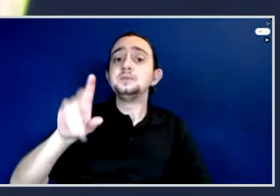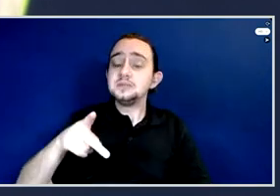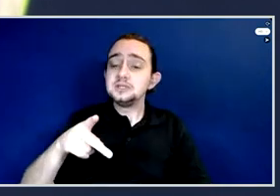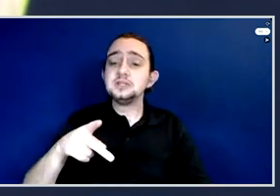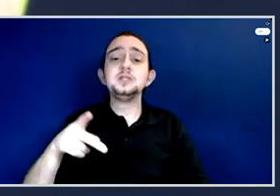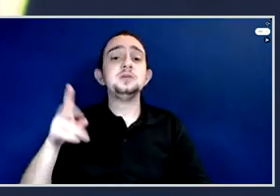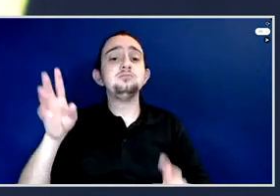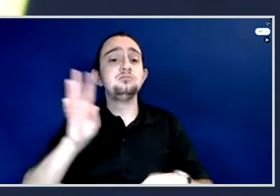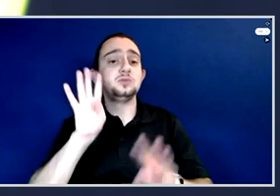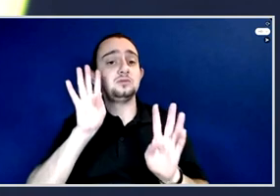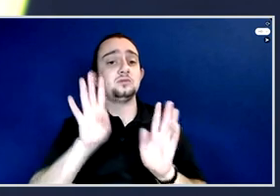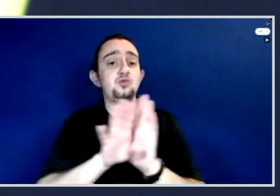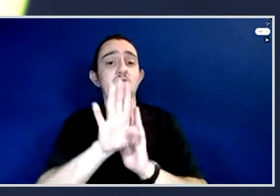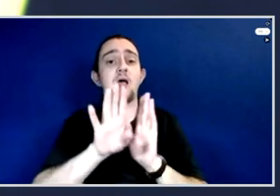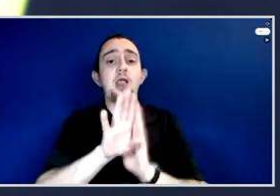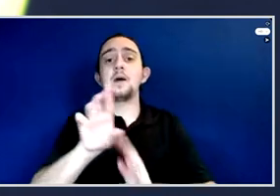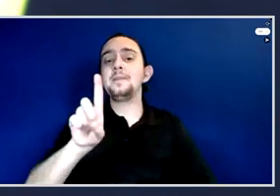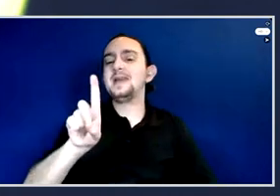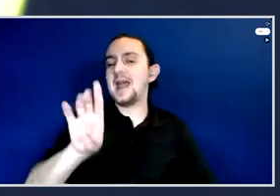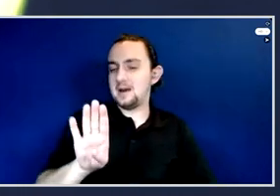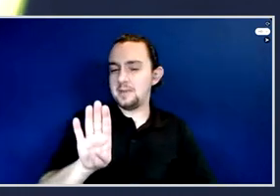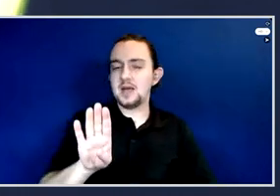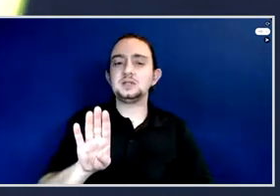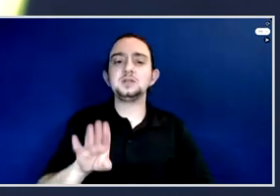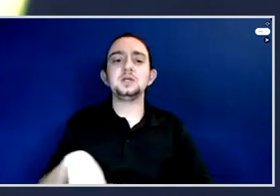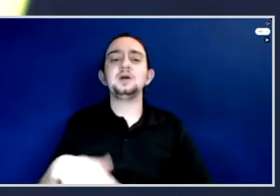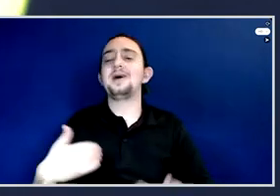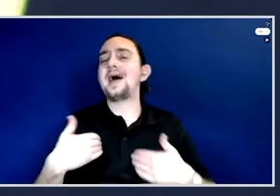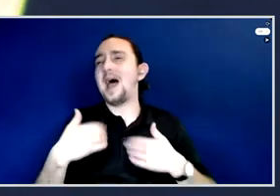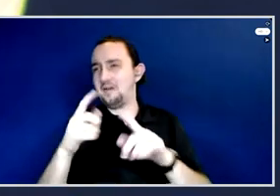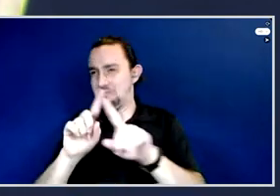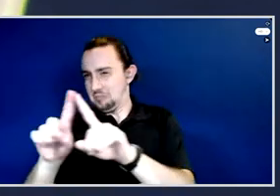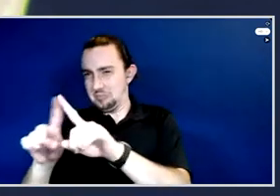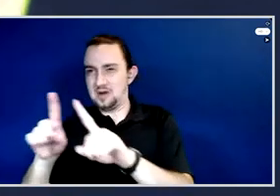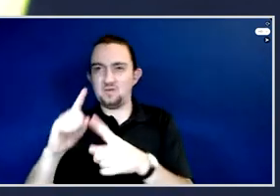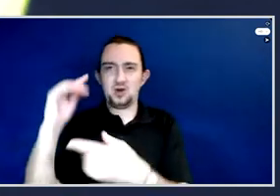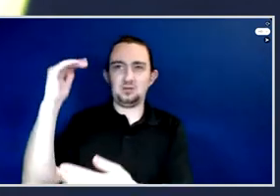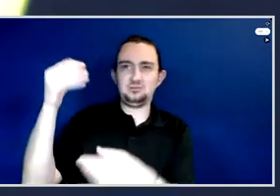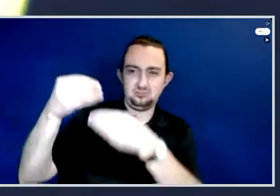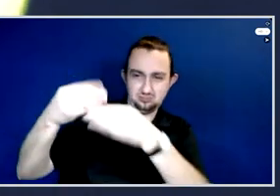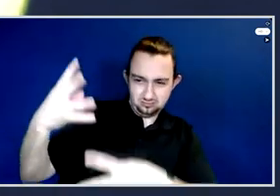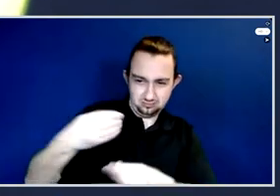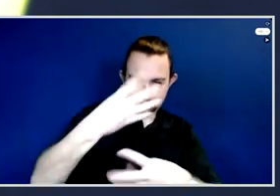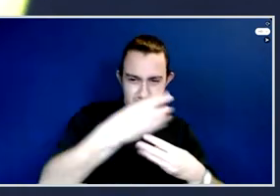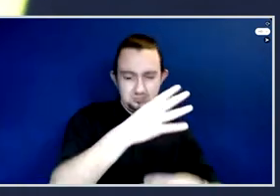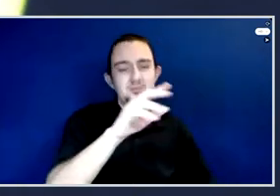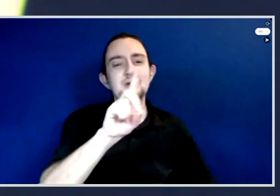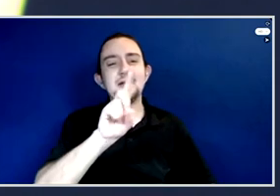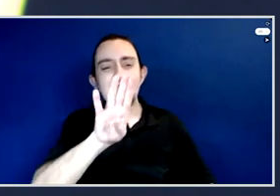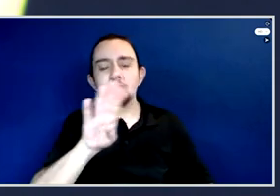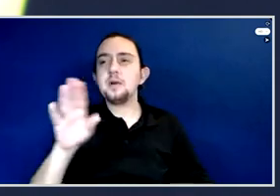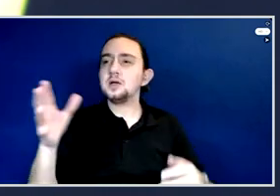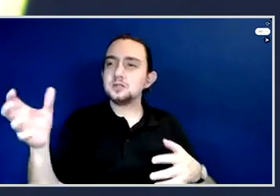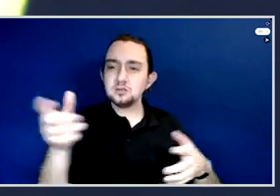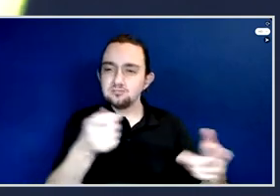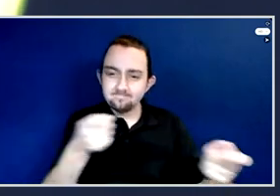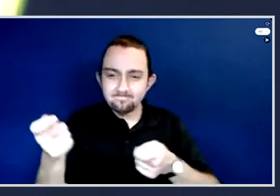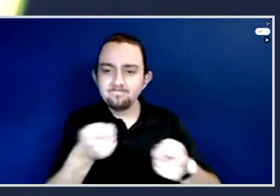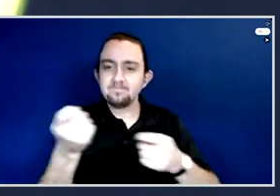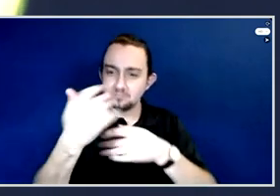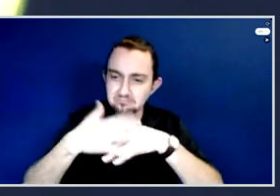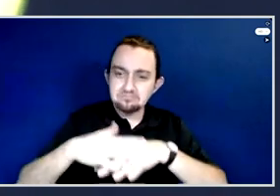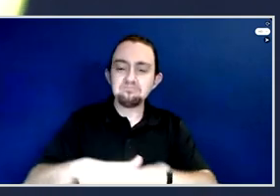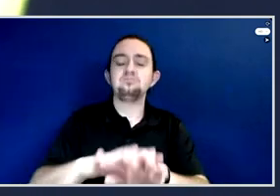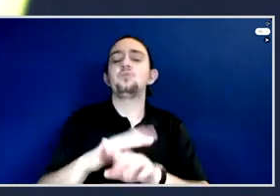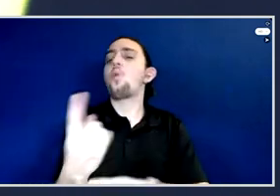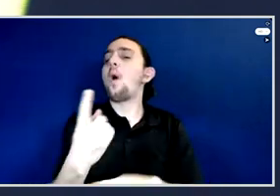database that consists of many other databases who we managed to gather online on one place, and it's a perfect tool for reporters to actually